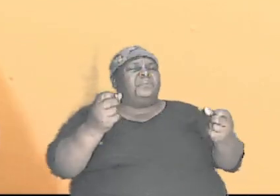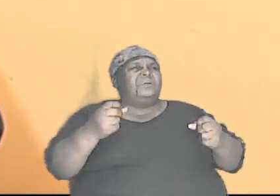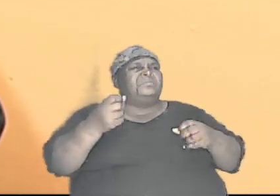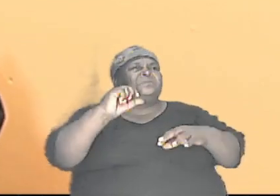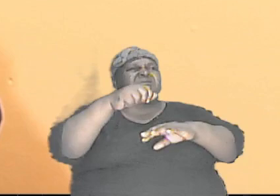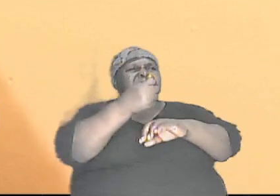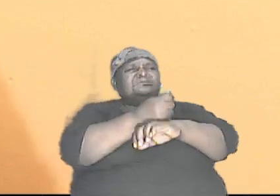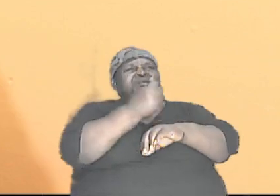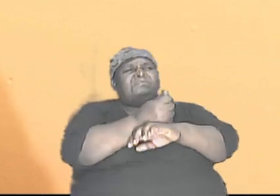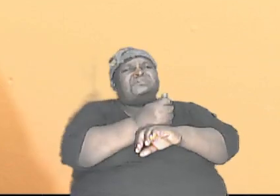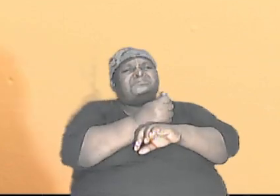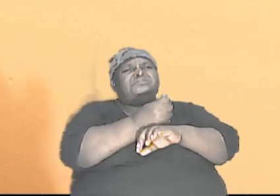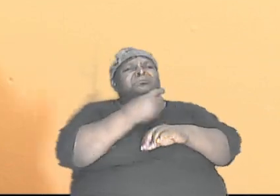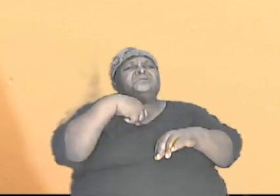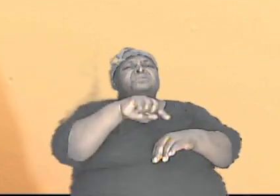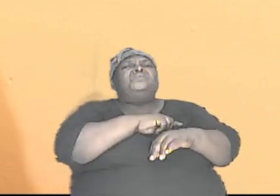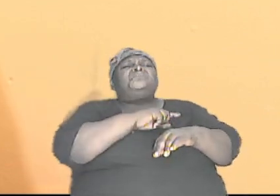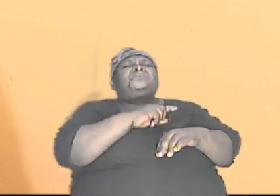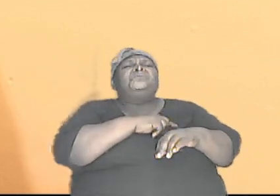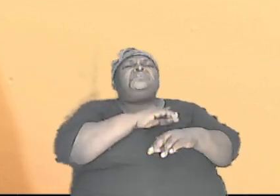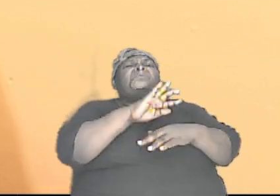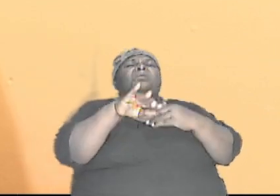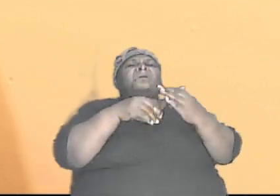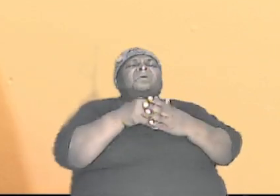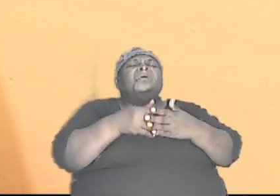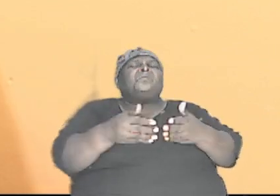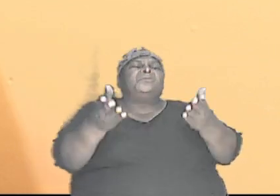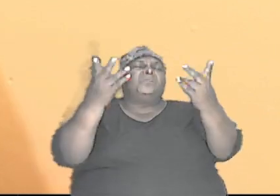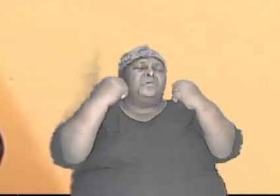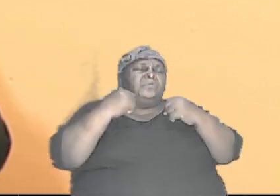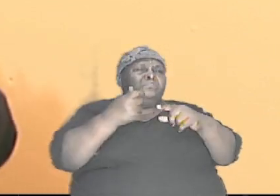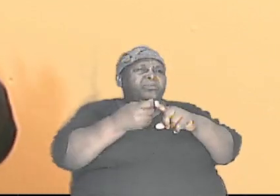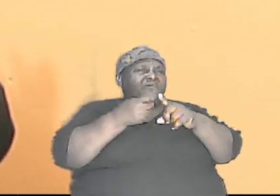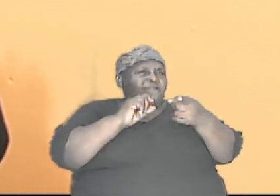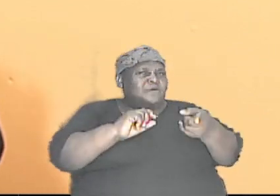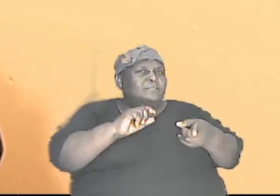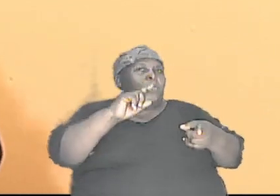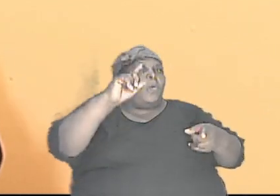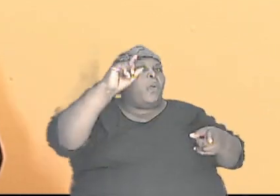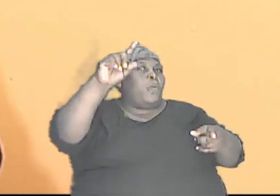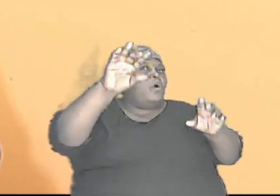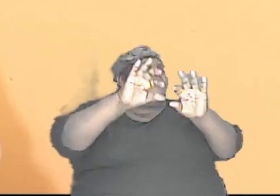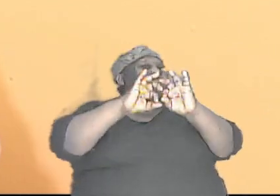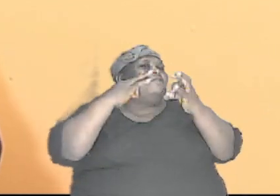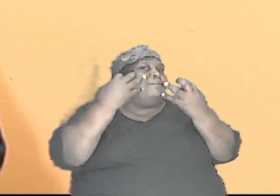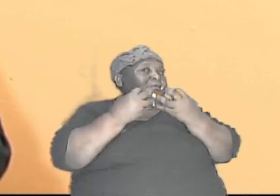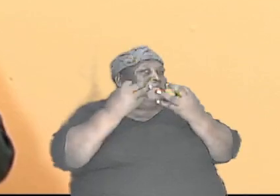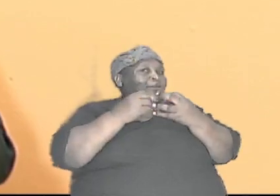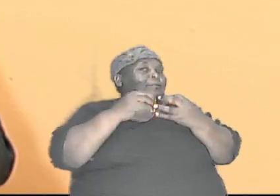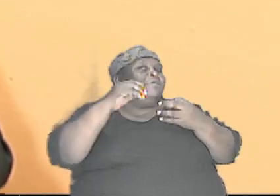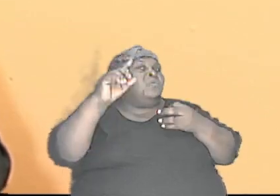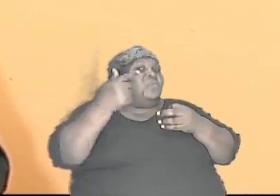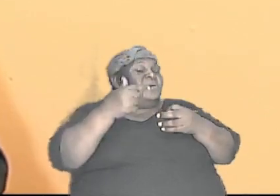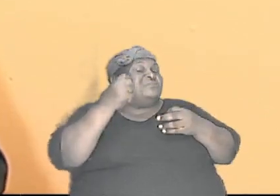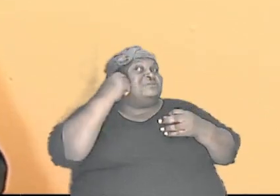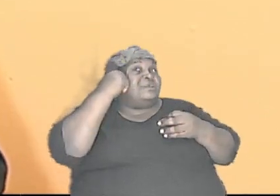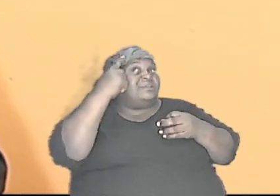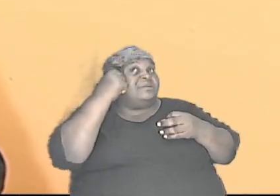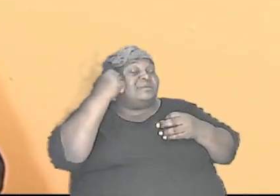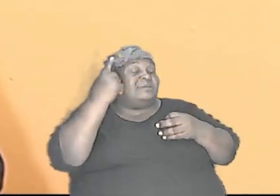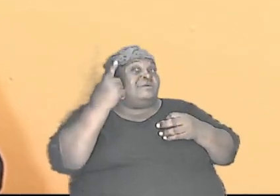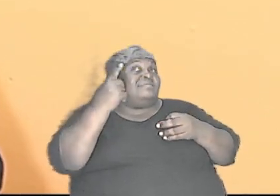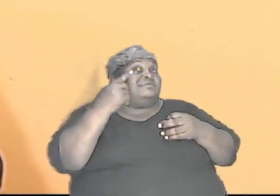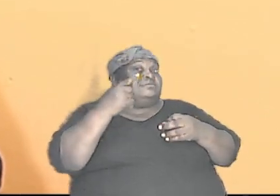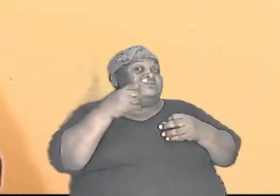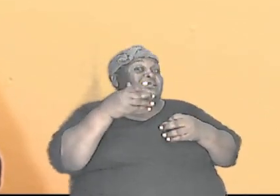that we all came from one ancestor once that is established and we are clear with that as